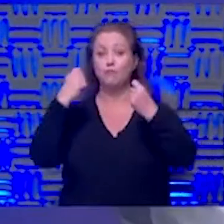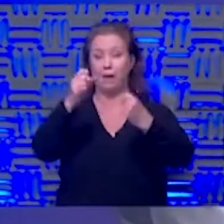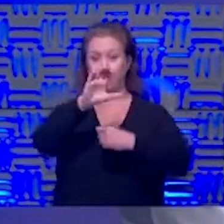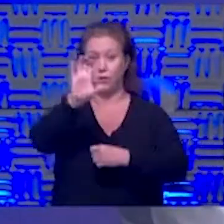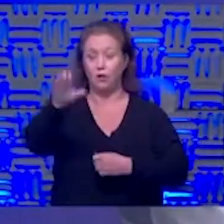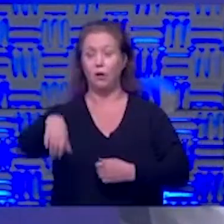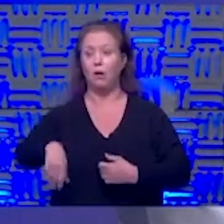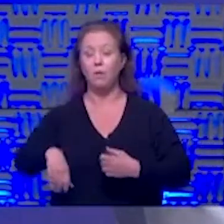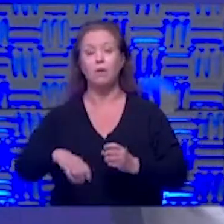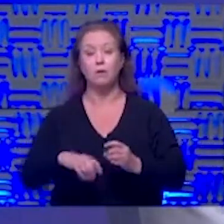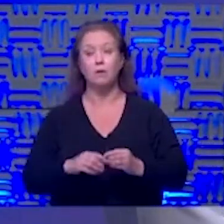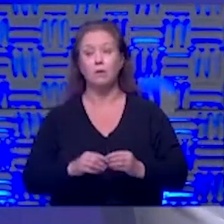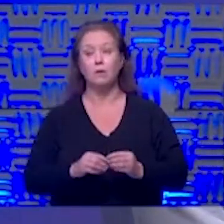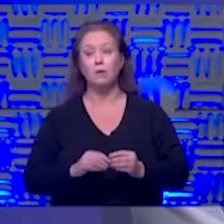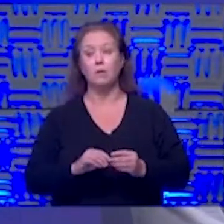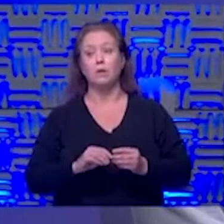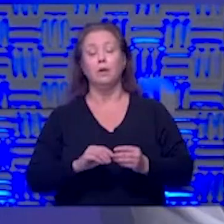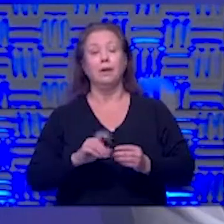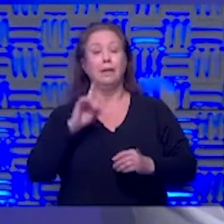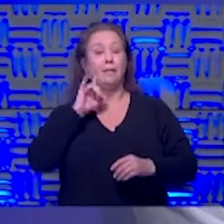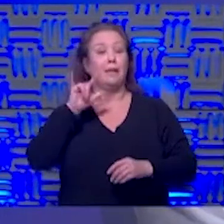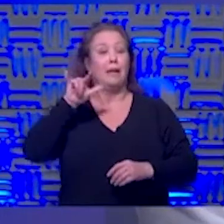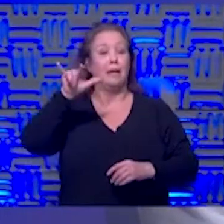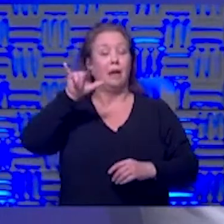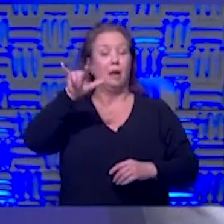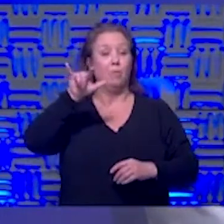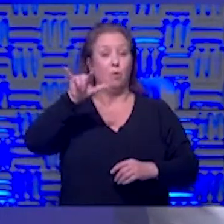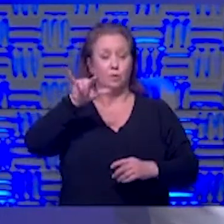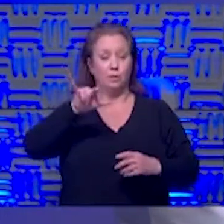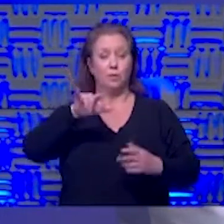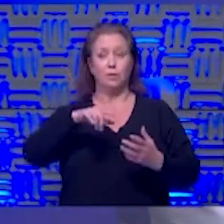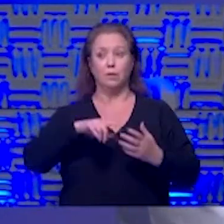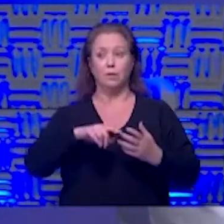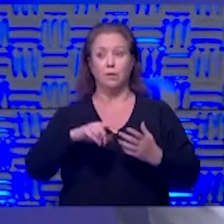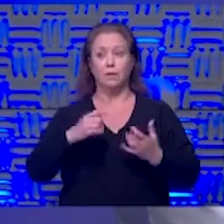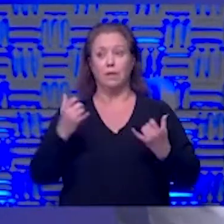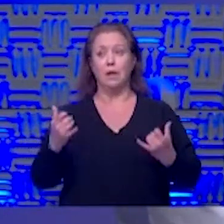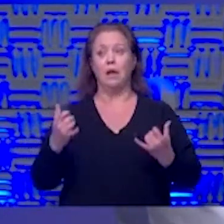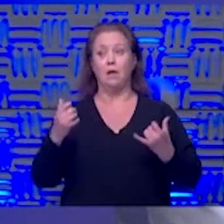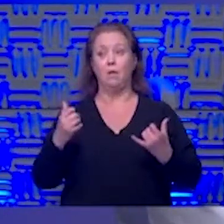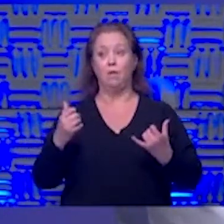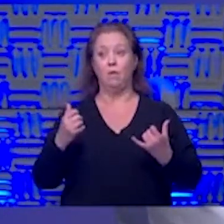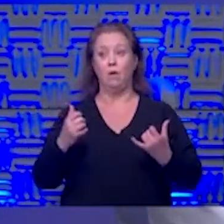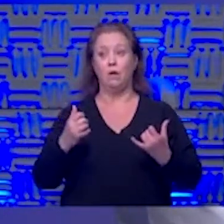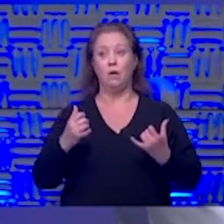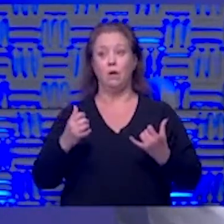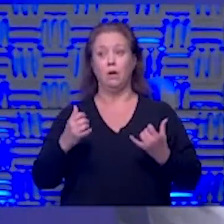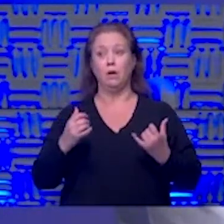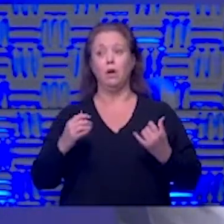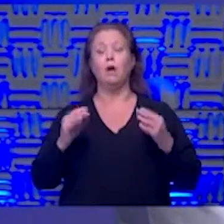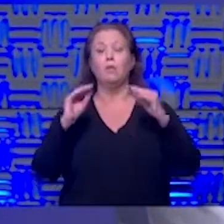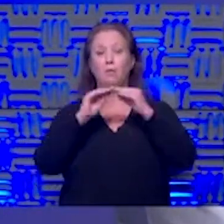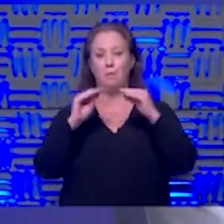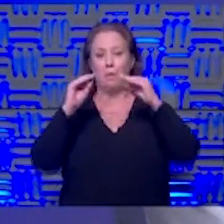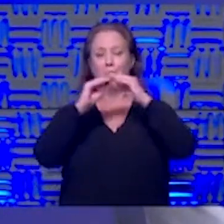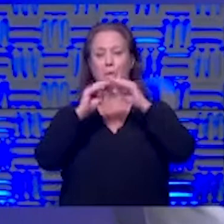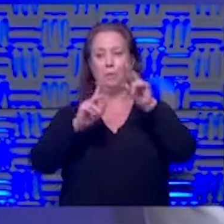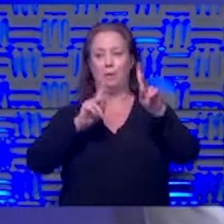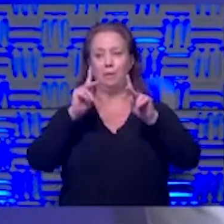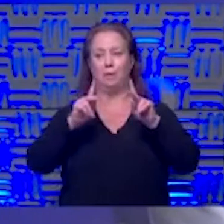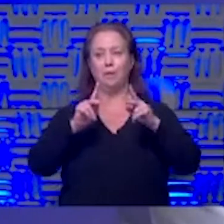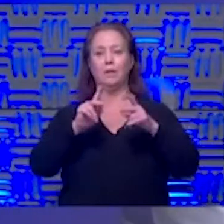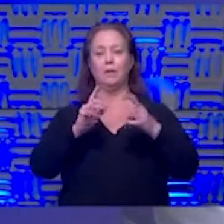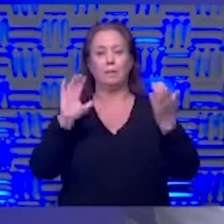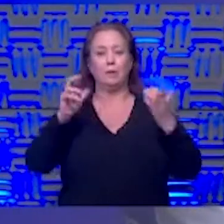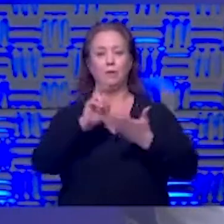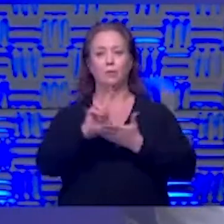i believe that the airports and the flights are really quite a bit more packed than say two